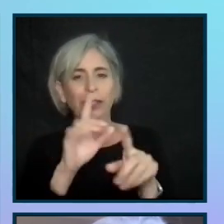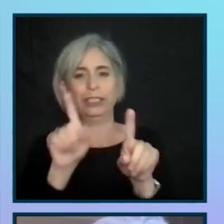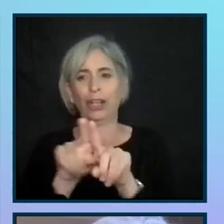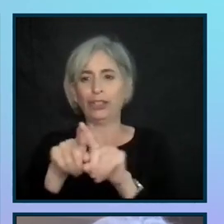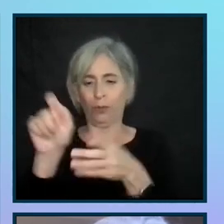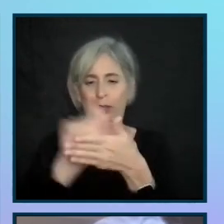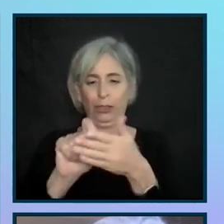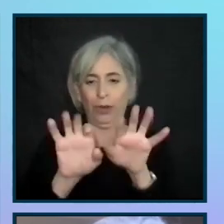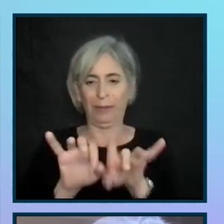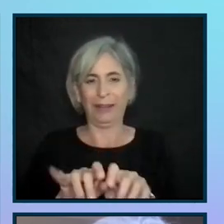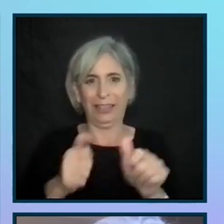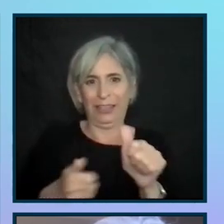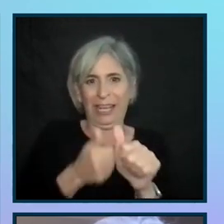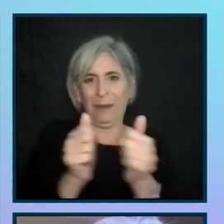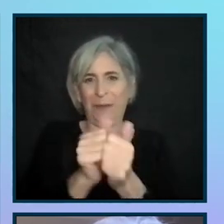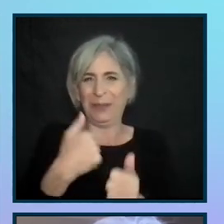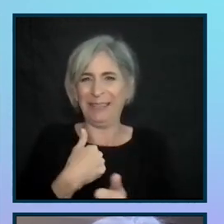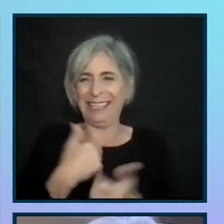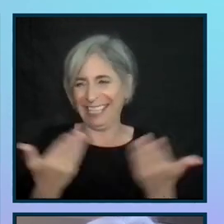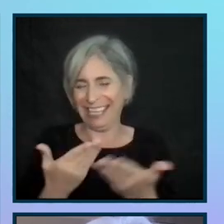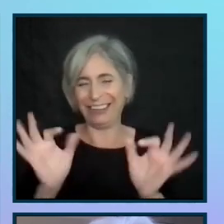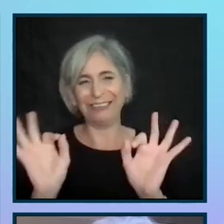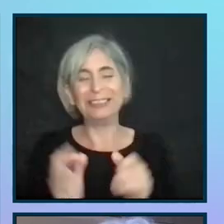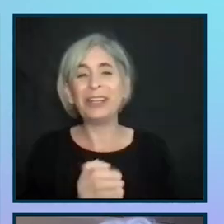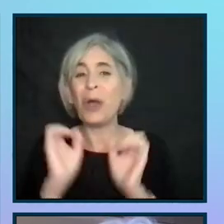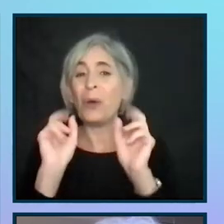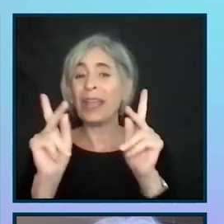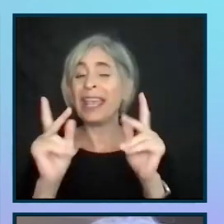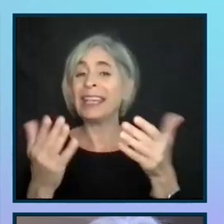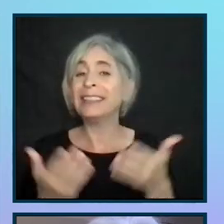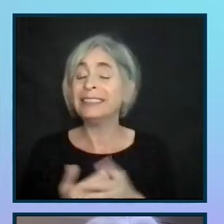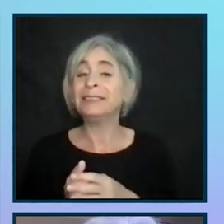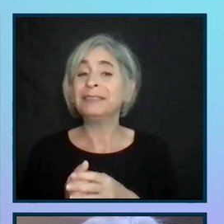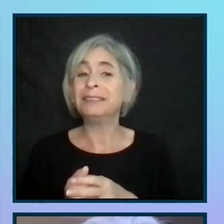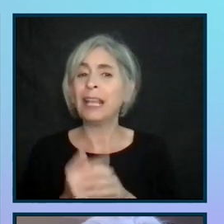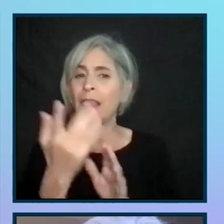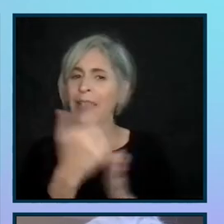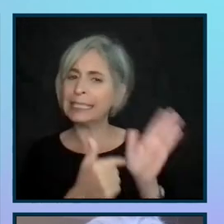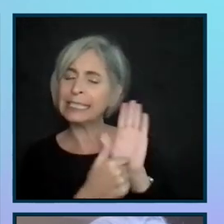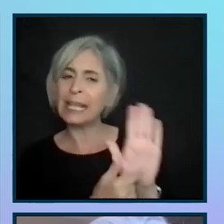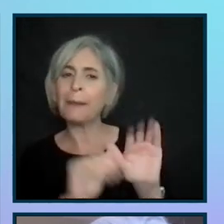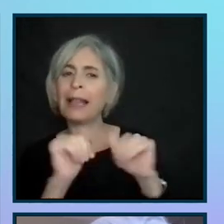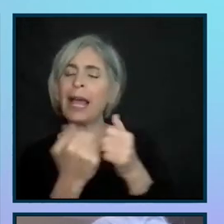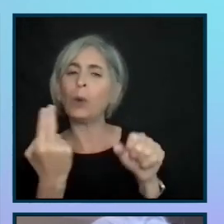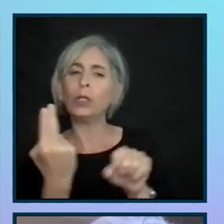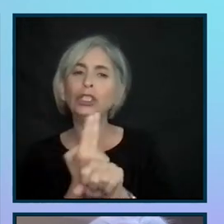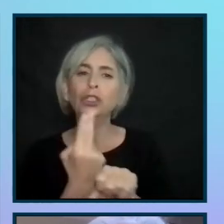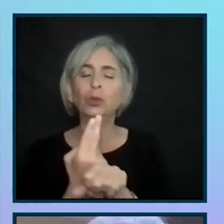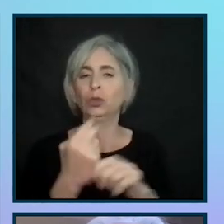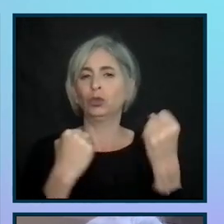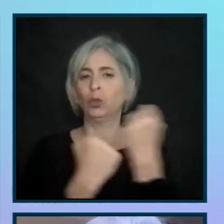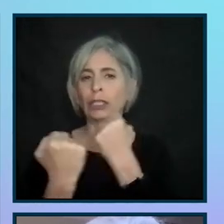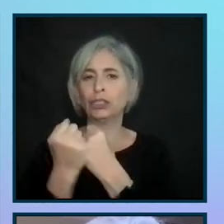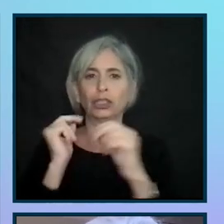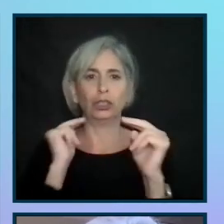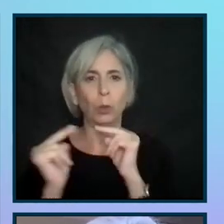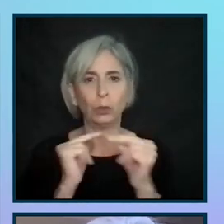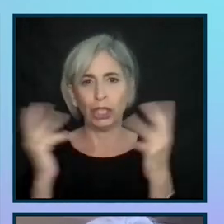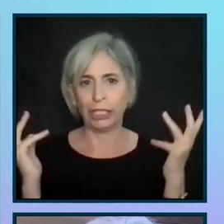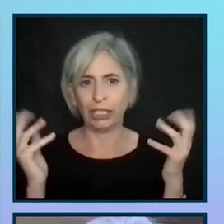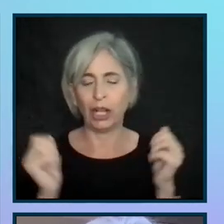interpreters keeping up with me here. Okay. So that's just a sample of how we do structured negotiation without